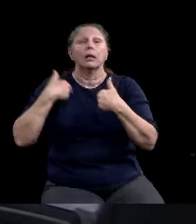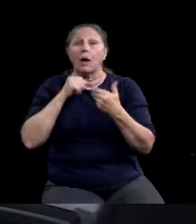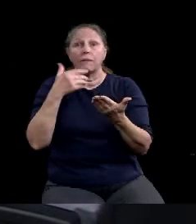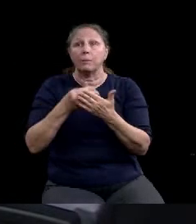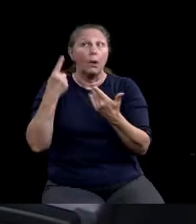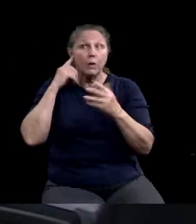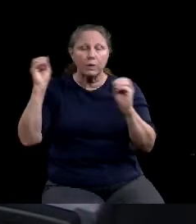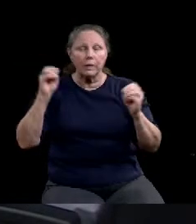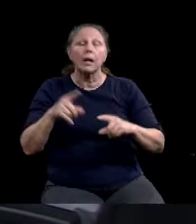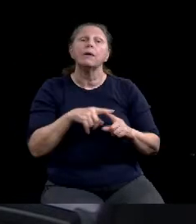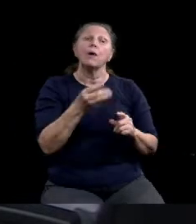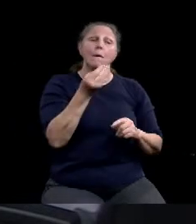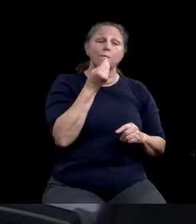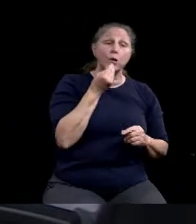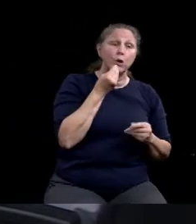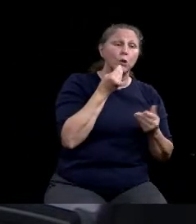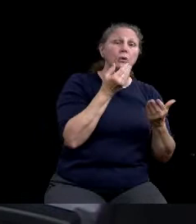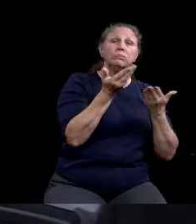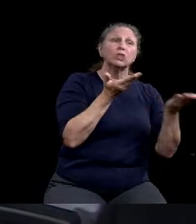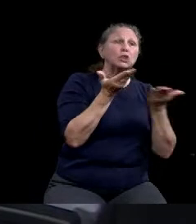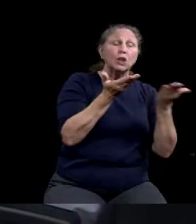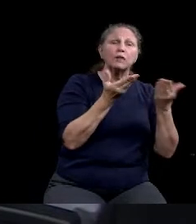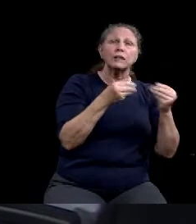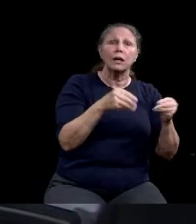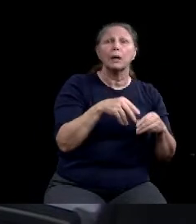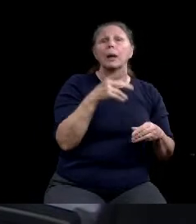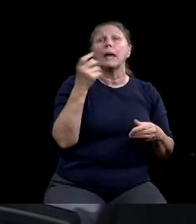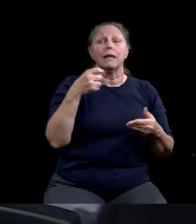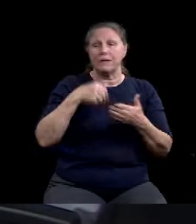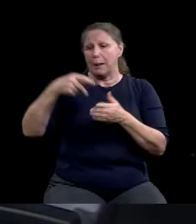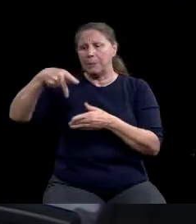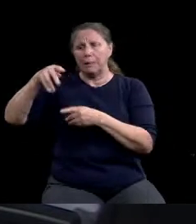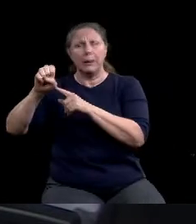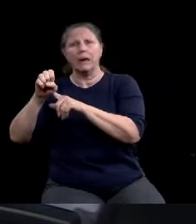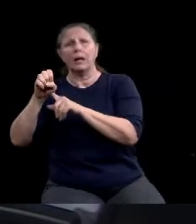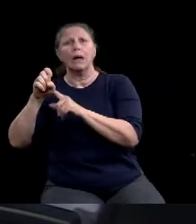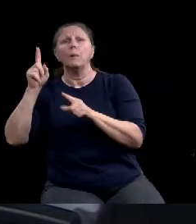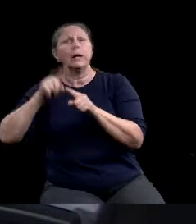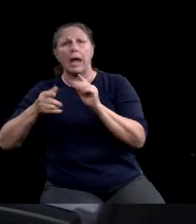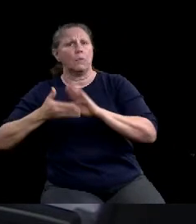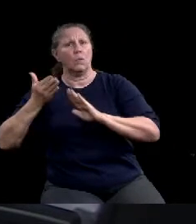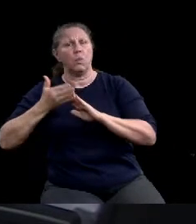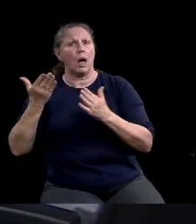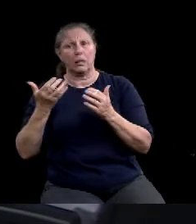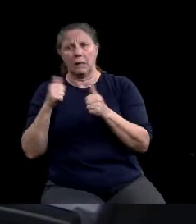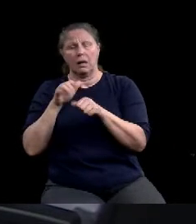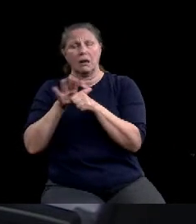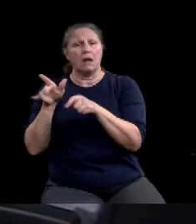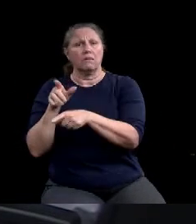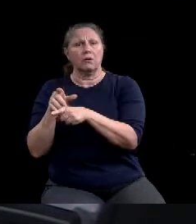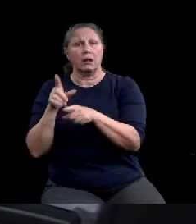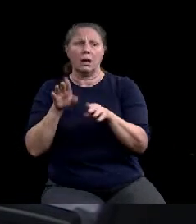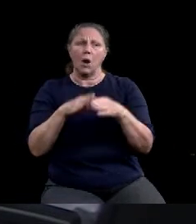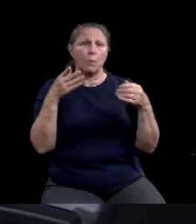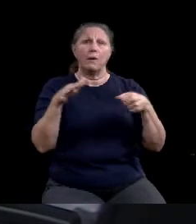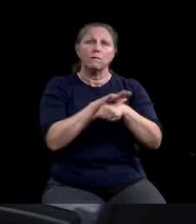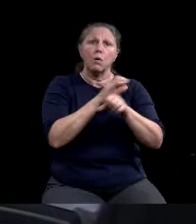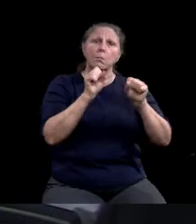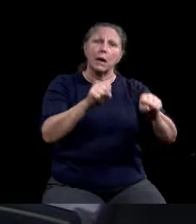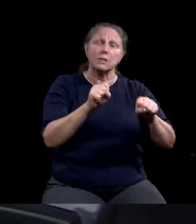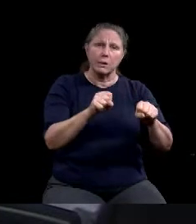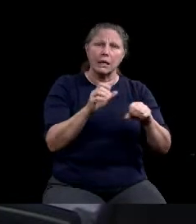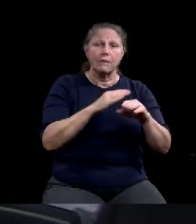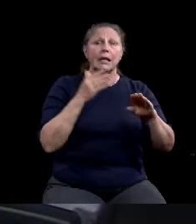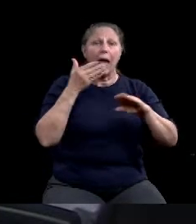restaurants will be unable to fully operate and open at full capacity even after shelter in place ends. This reduces the